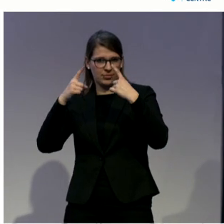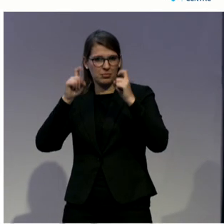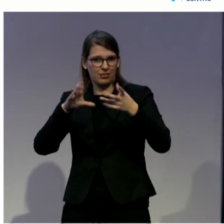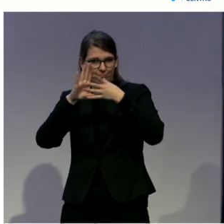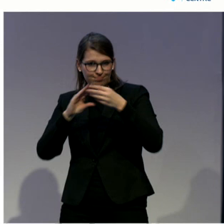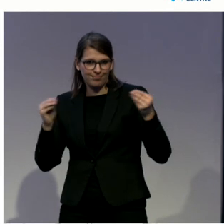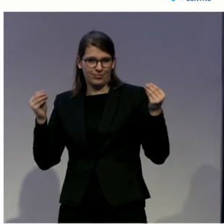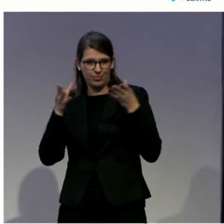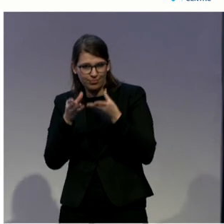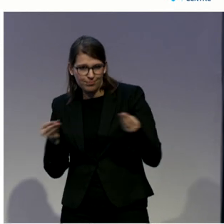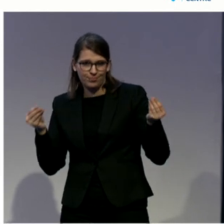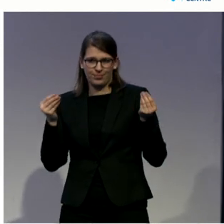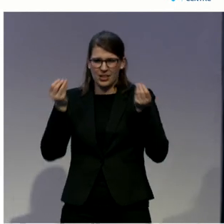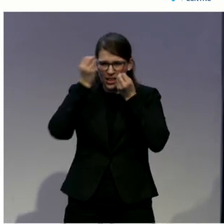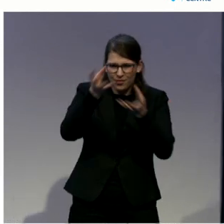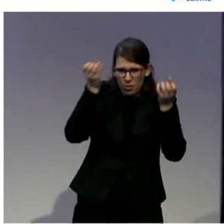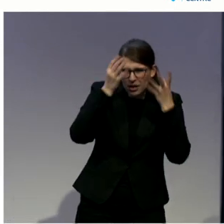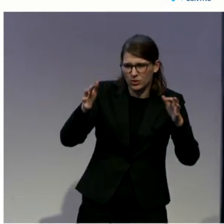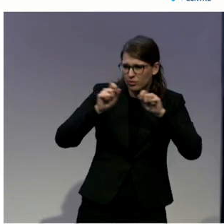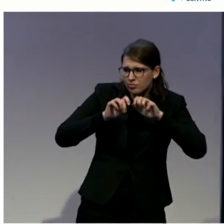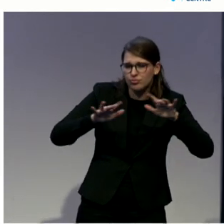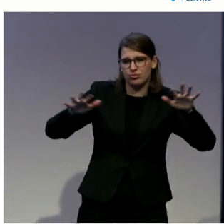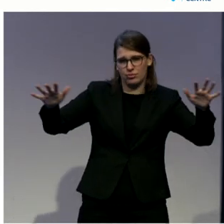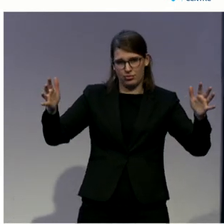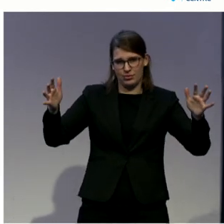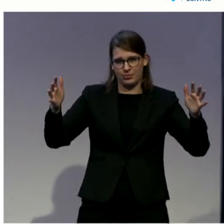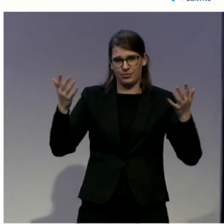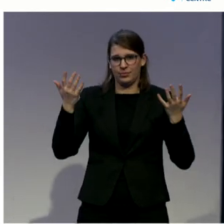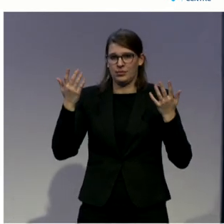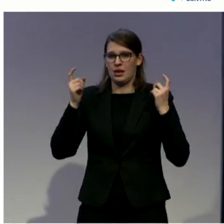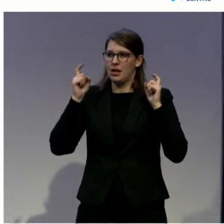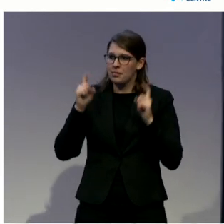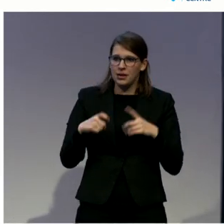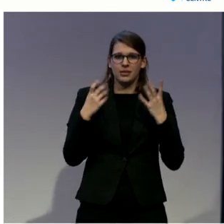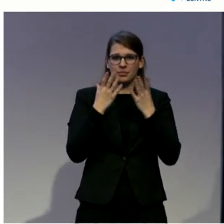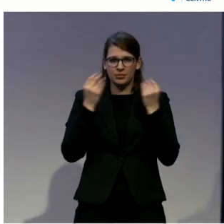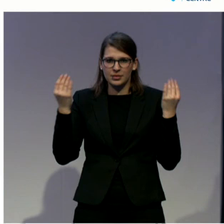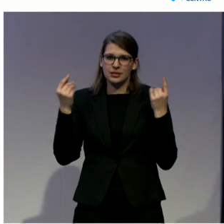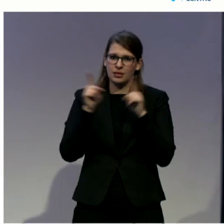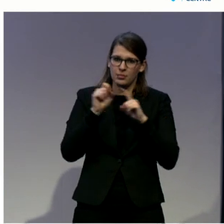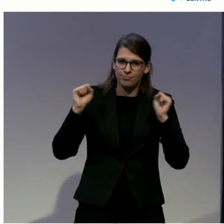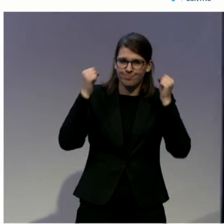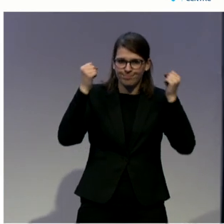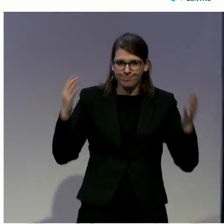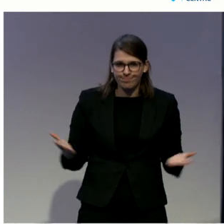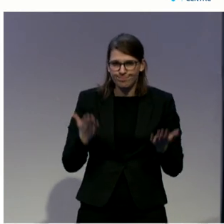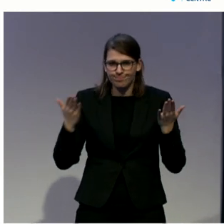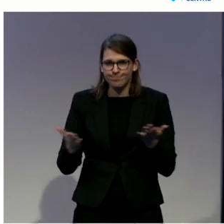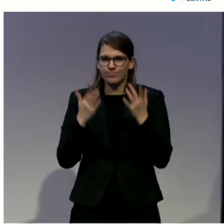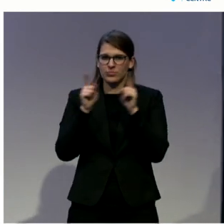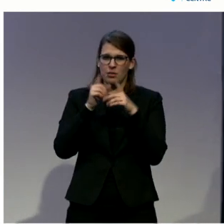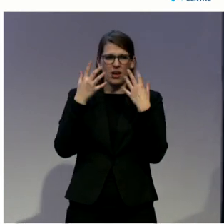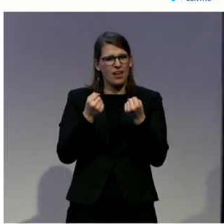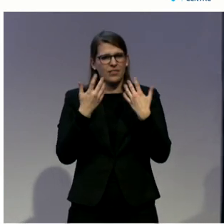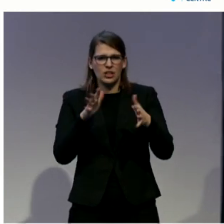It is clear that more needs to be done to break down some of the additional barriers to access to justice often faced by